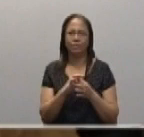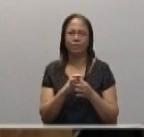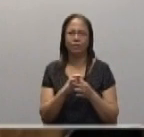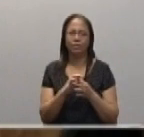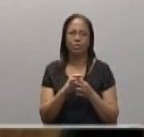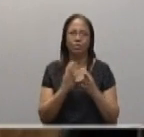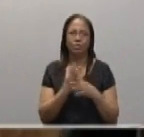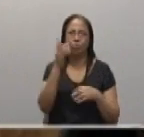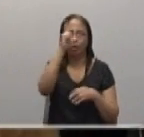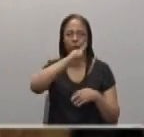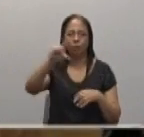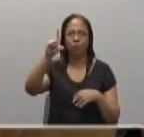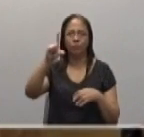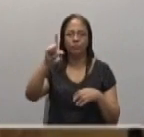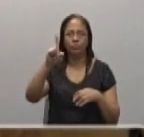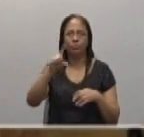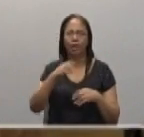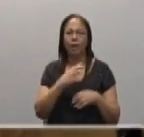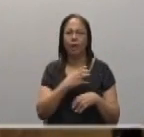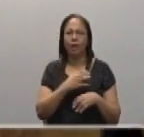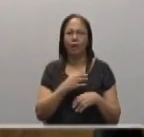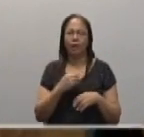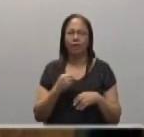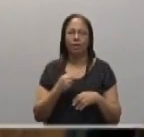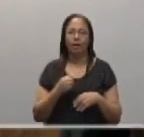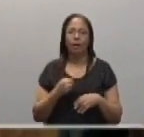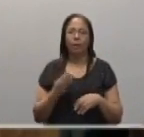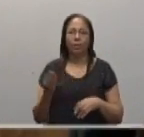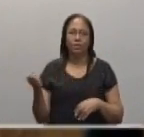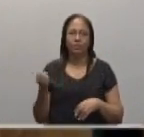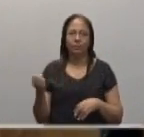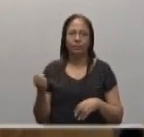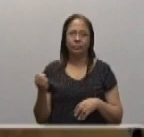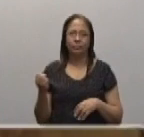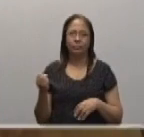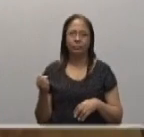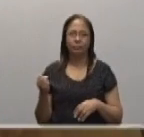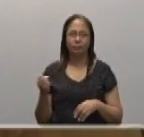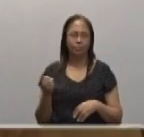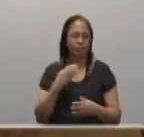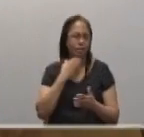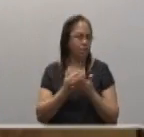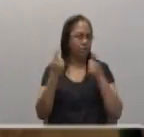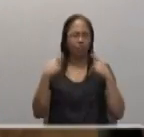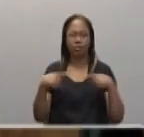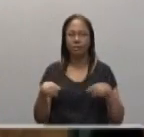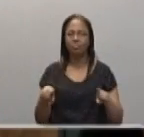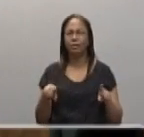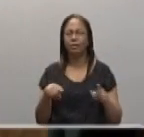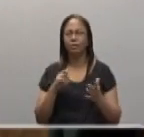the presence of the Lord. And, of course, dear brother and sister, we go to the page of the gospel today.